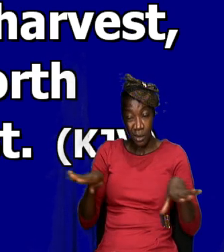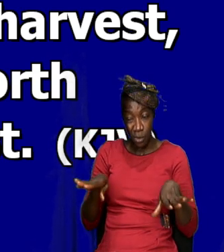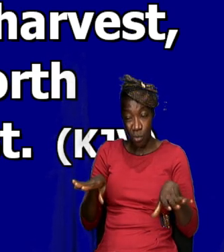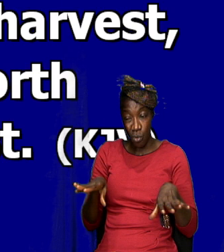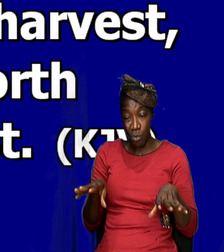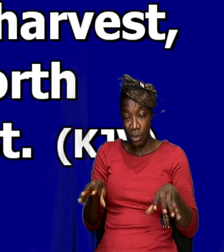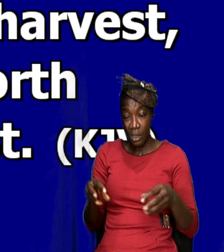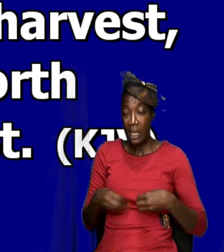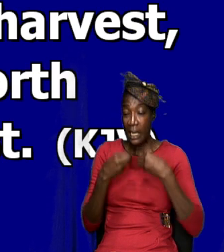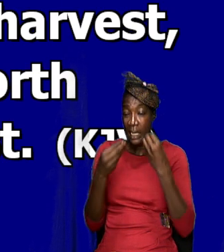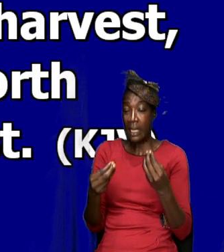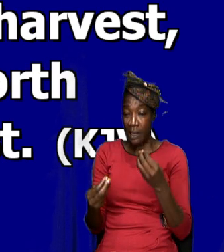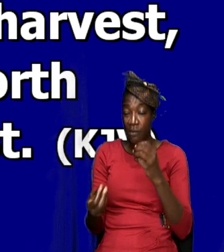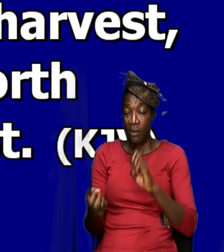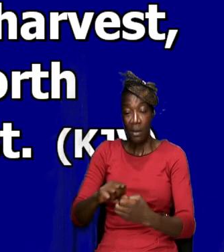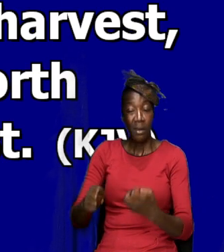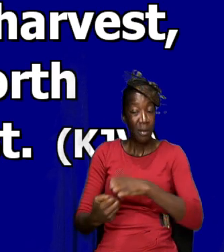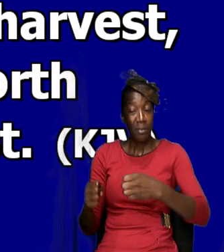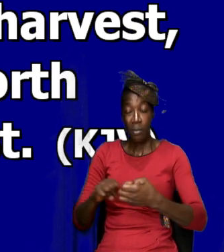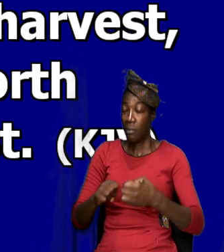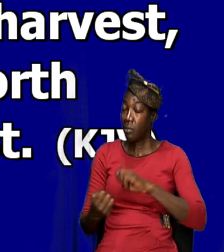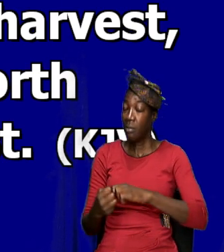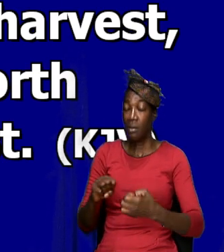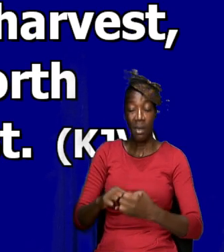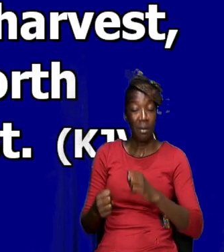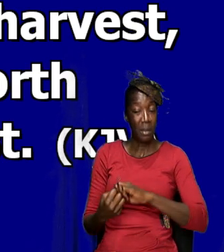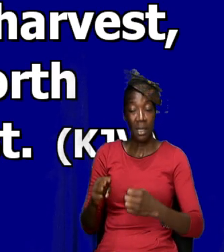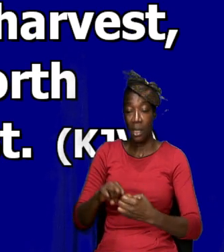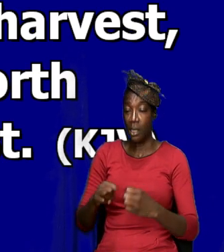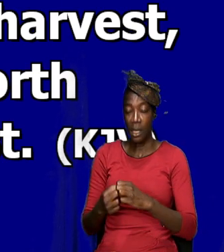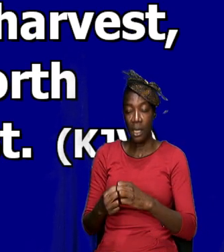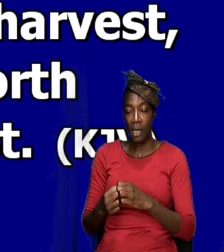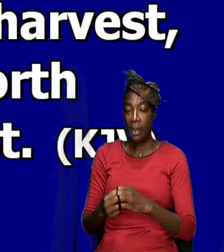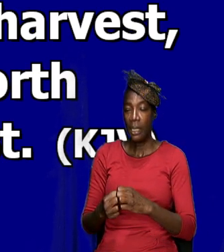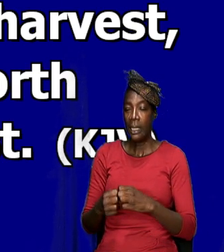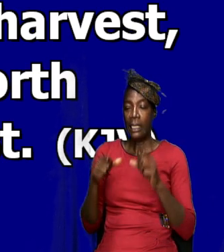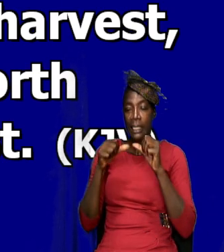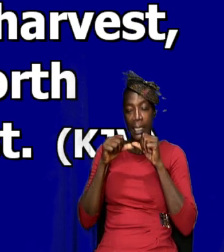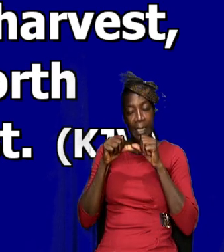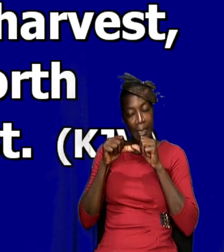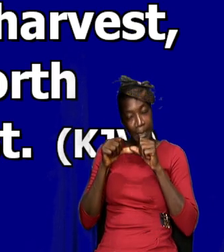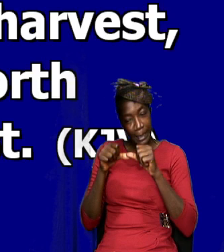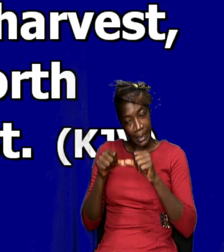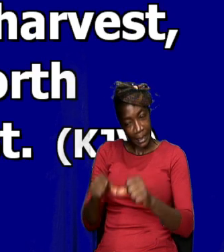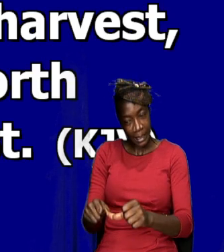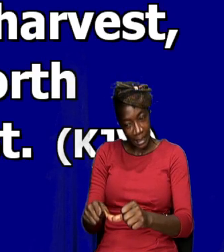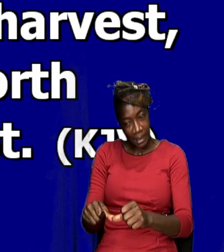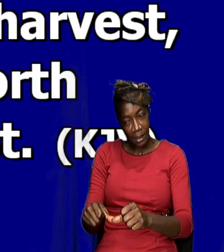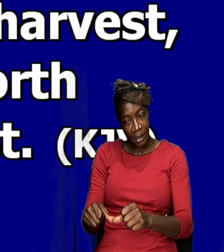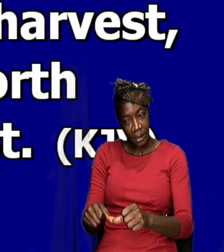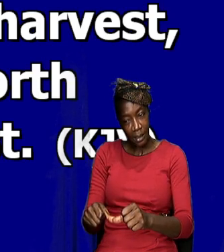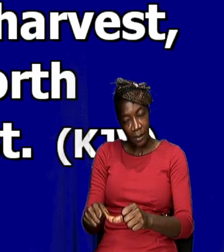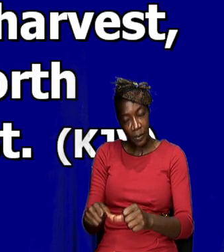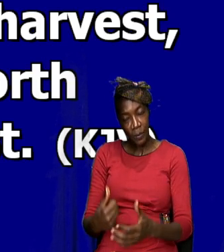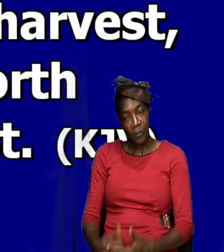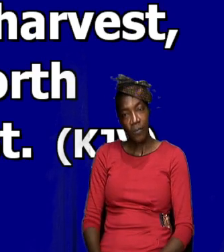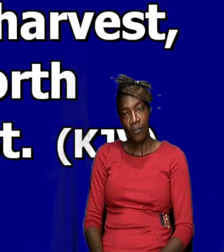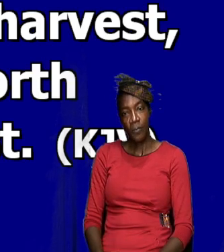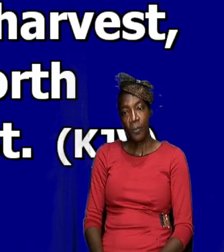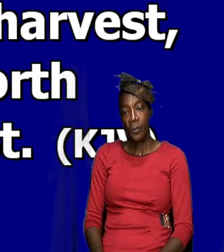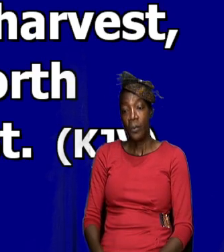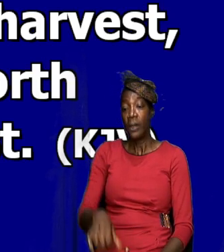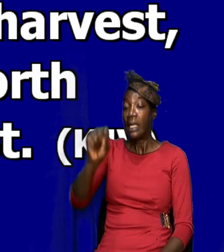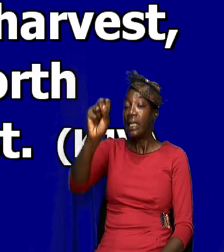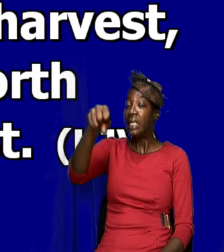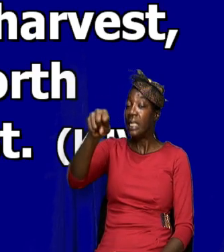a lot of trouble, you know, and they will stay, they will remain. And so,